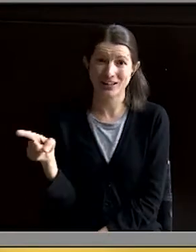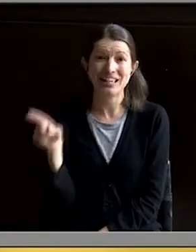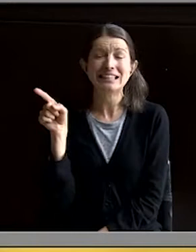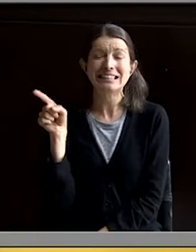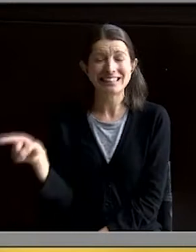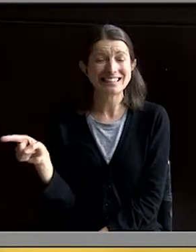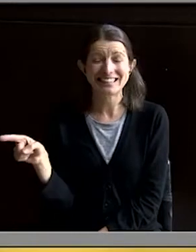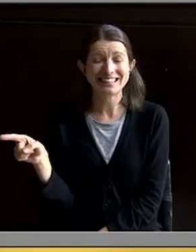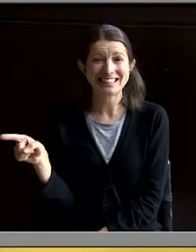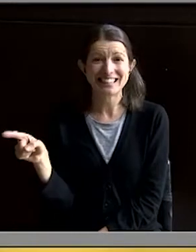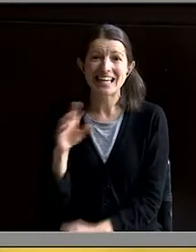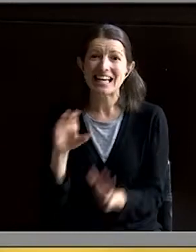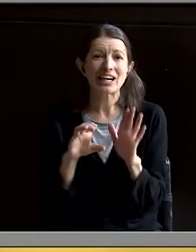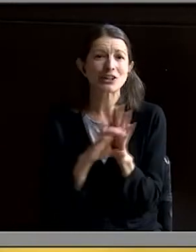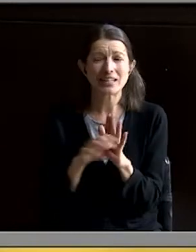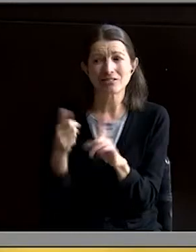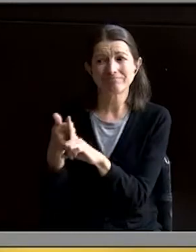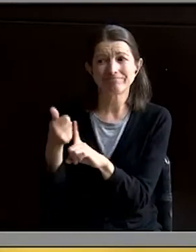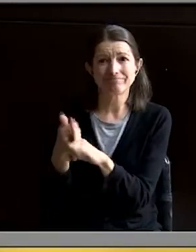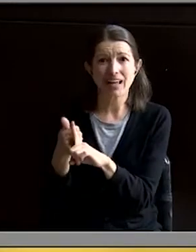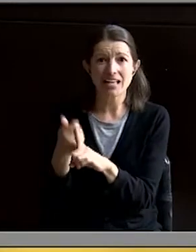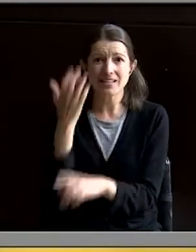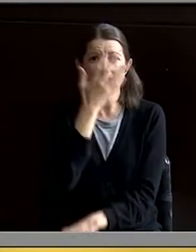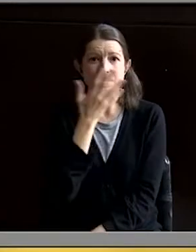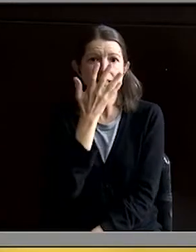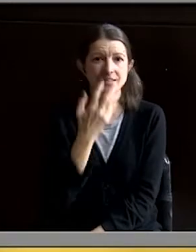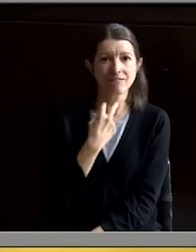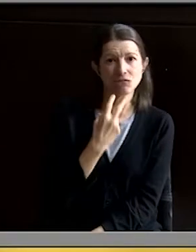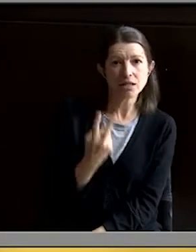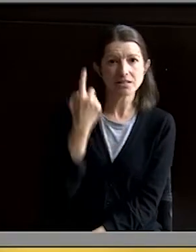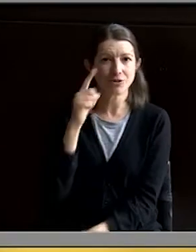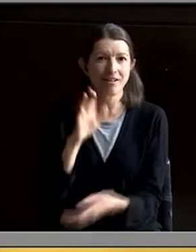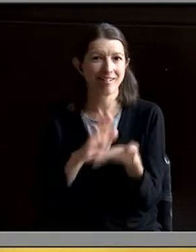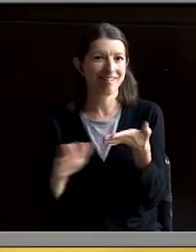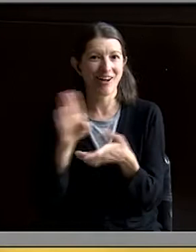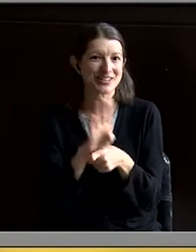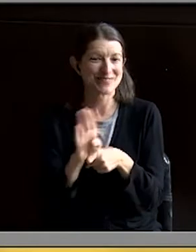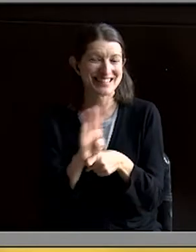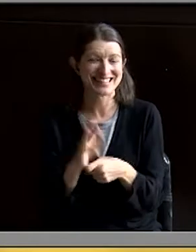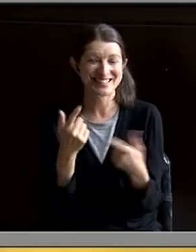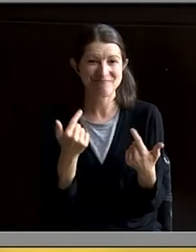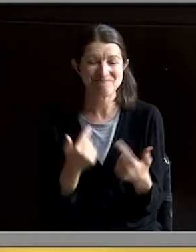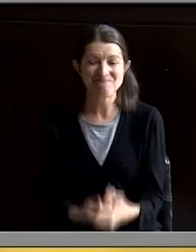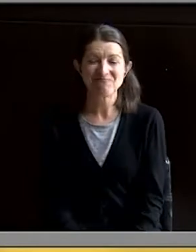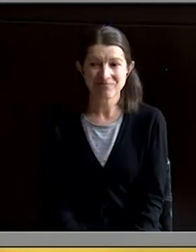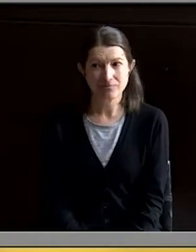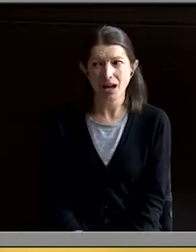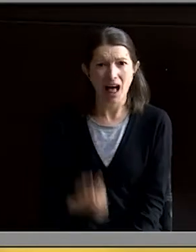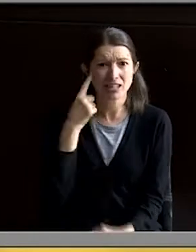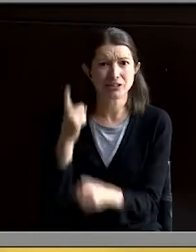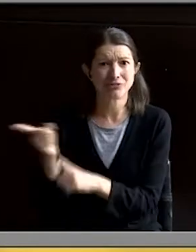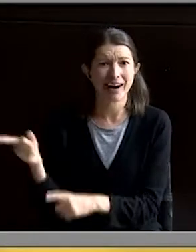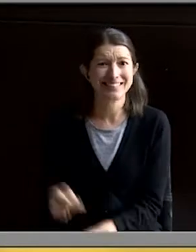She characterizes herself as the face and the voice of the College of Business. I think she's right.